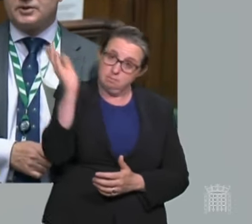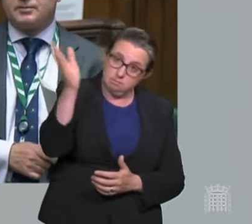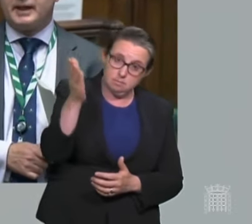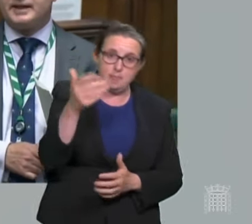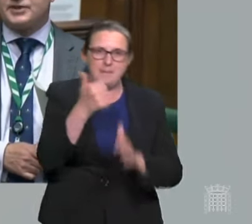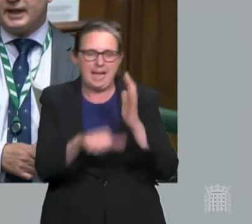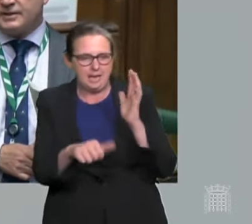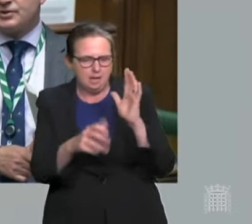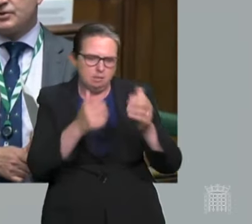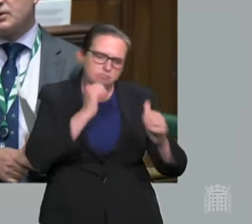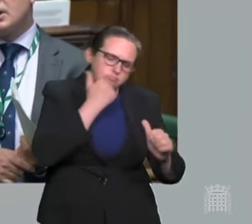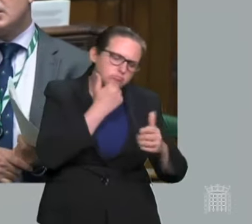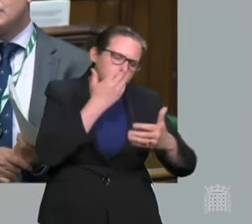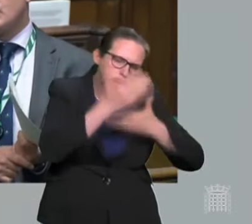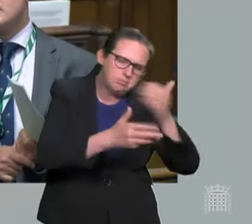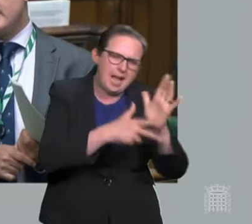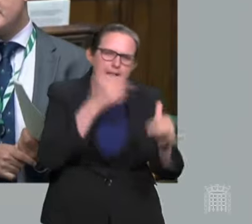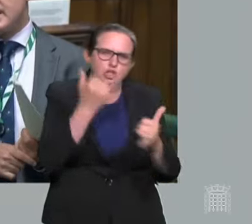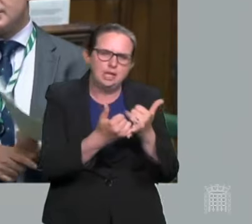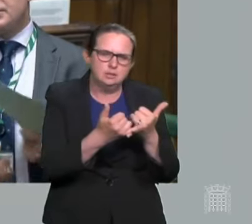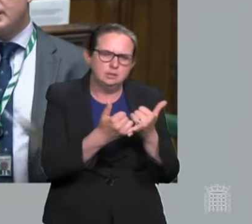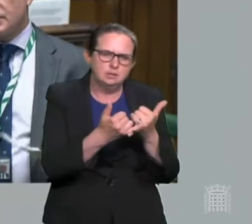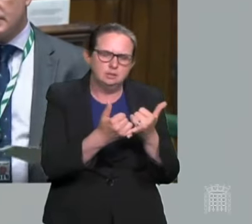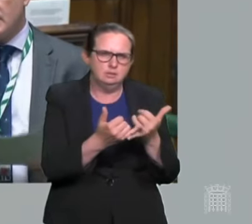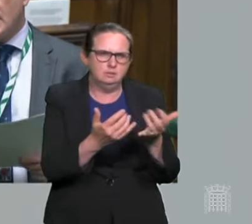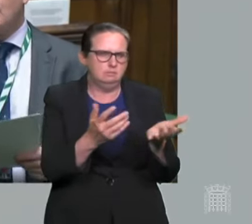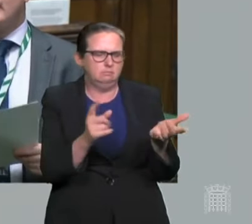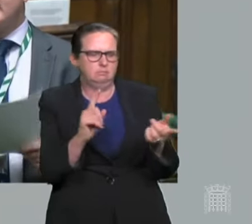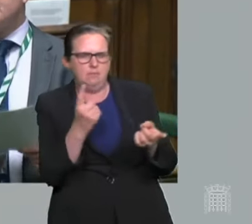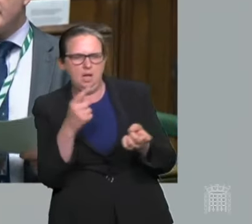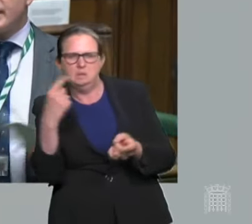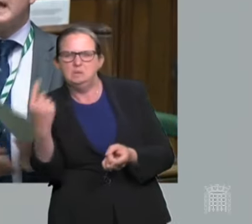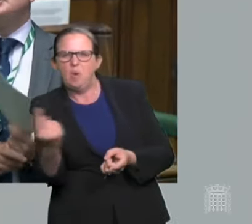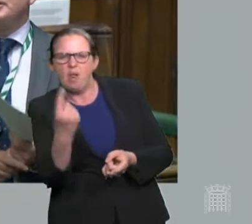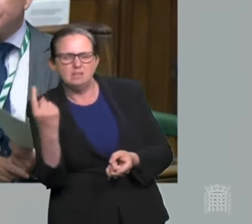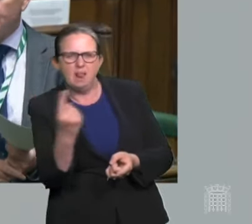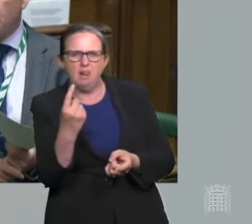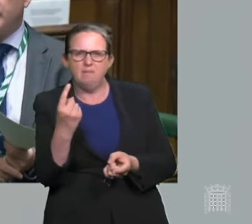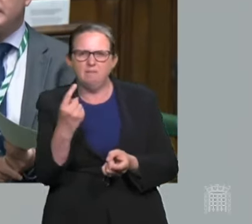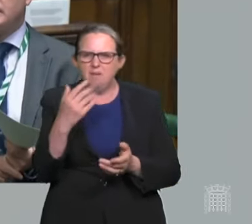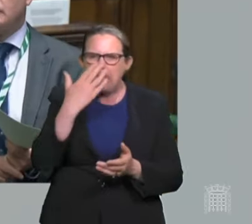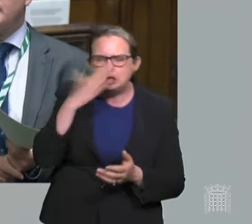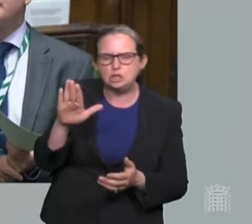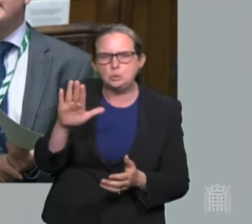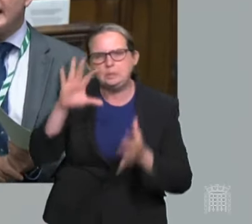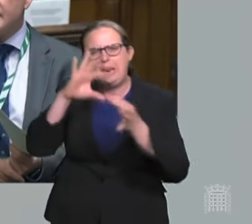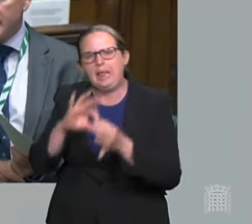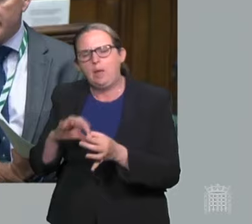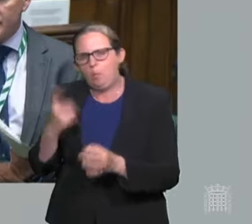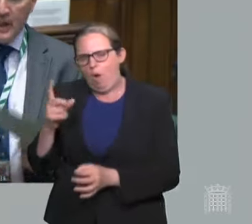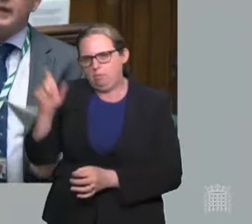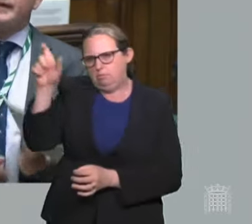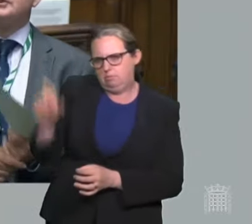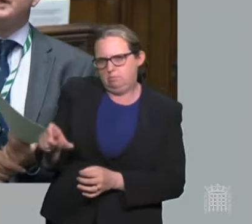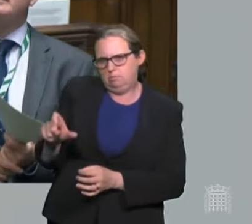demolished by his attitude towards a breast cancer surgeon, when he says that she should know better. When the reality